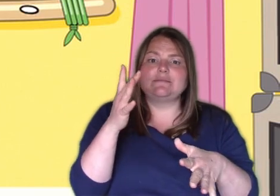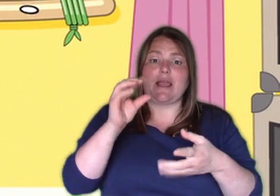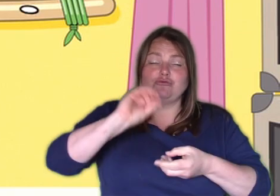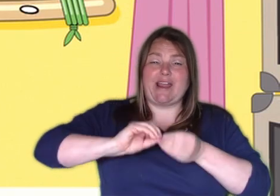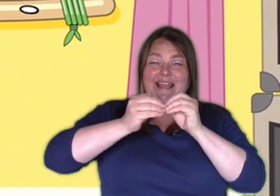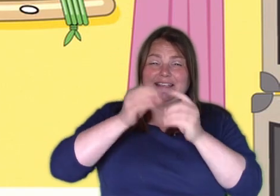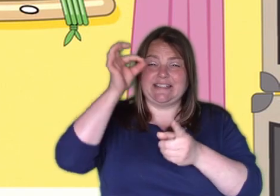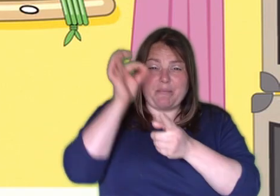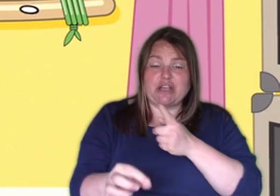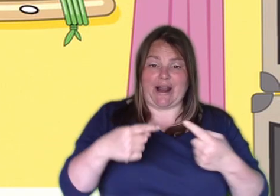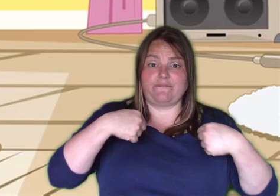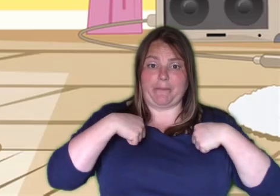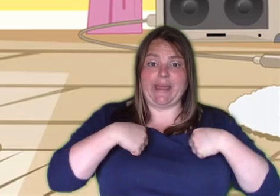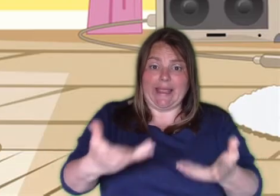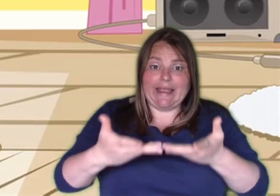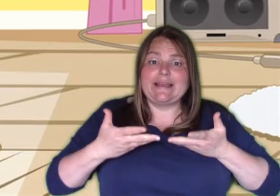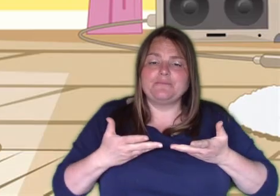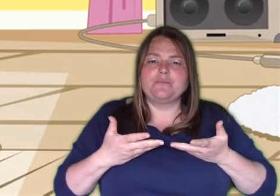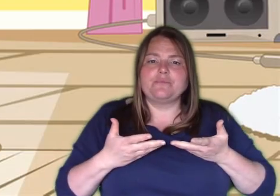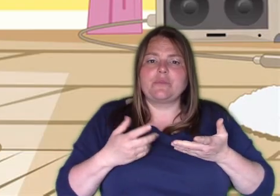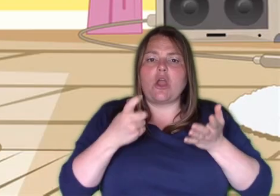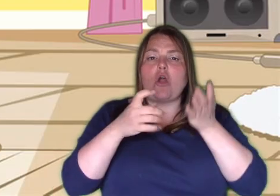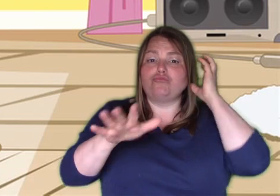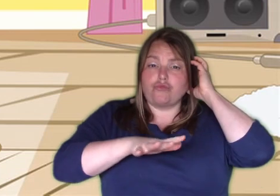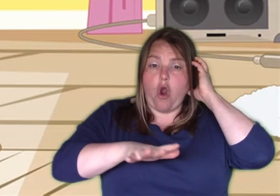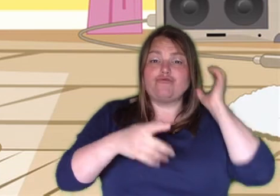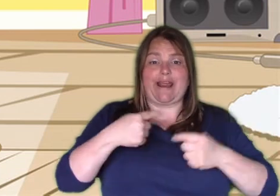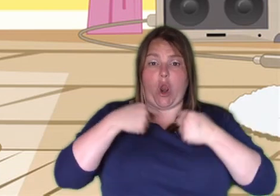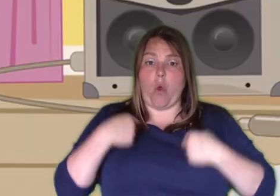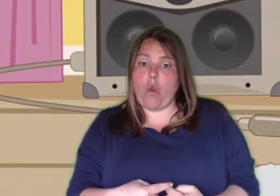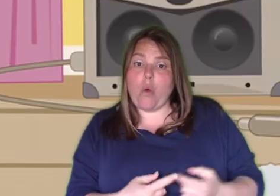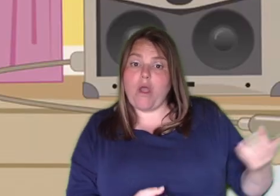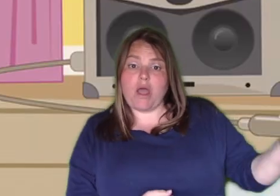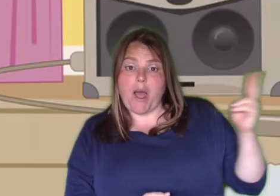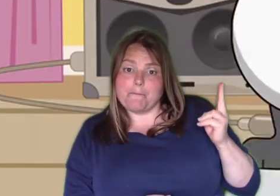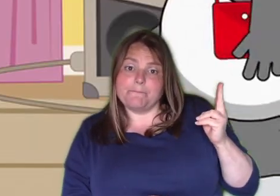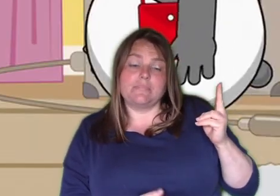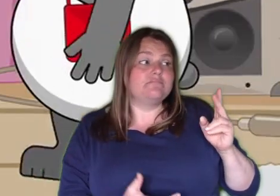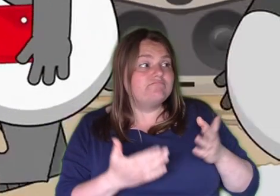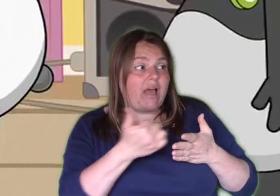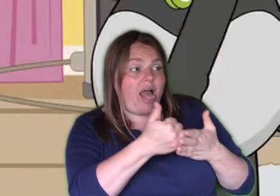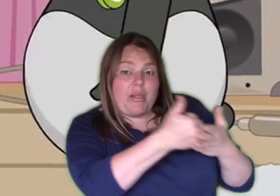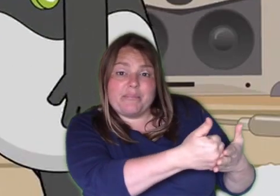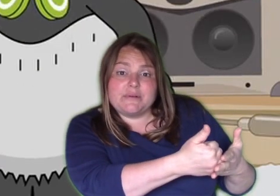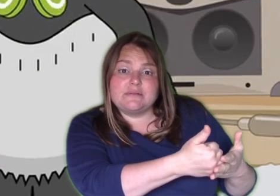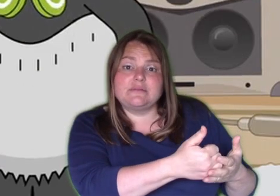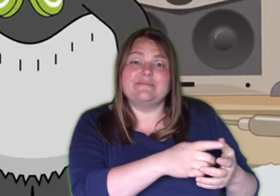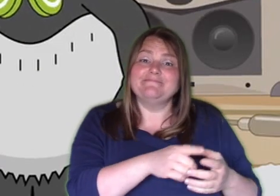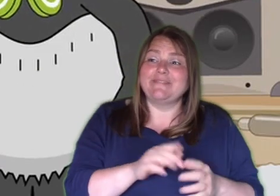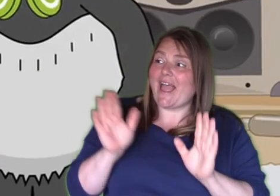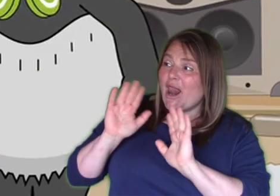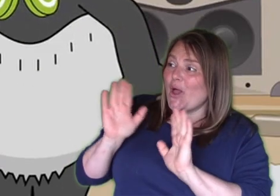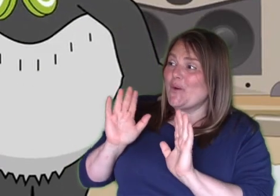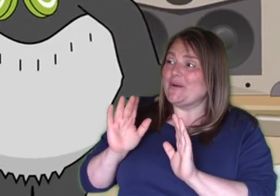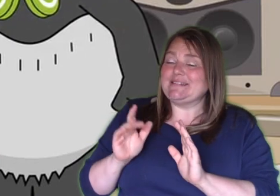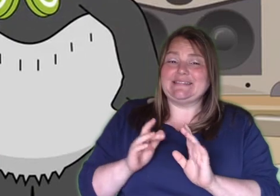for me. Here come Rory and Lulu. Perhaps you should ask them to help you. Hey, Milo. Oh,